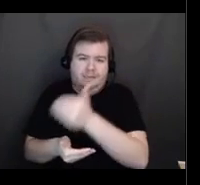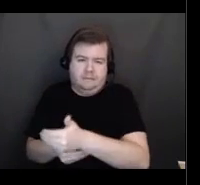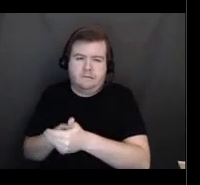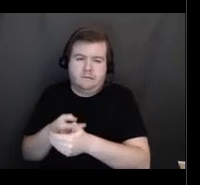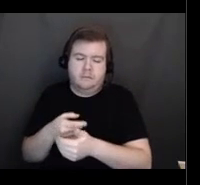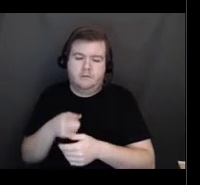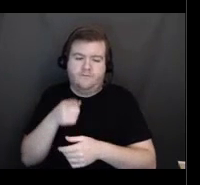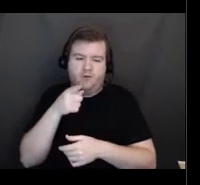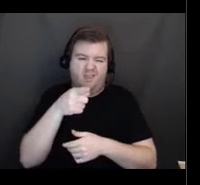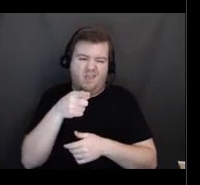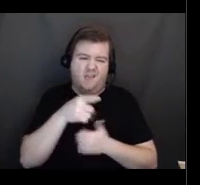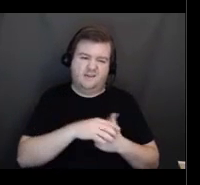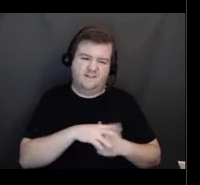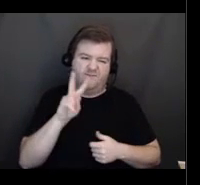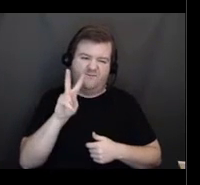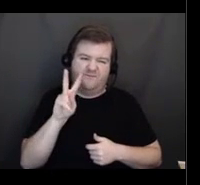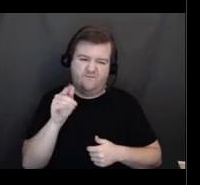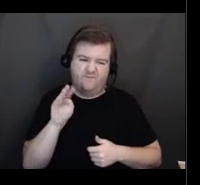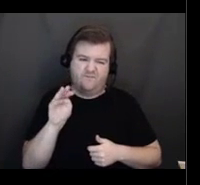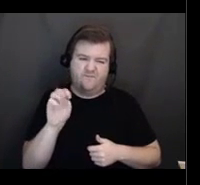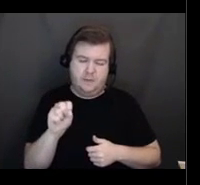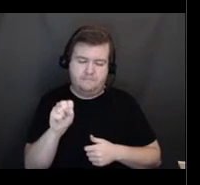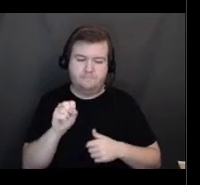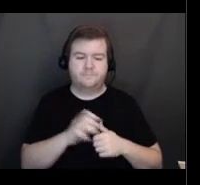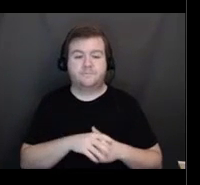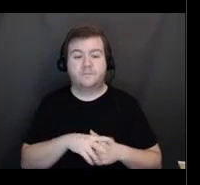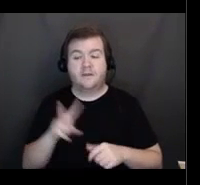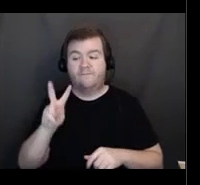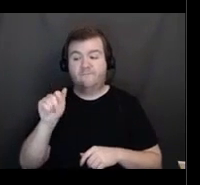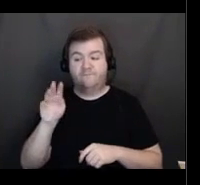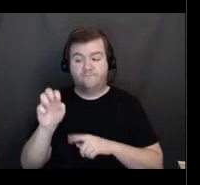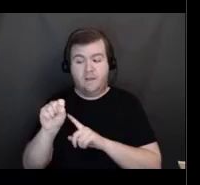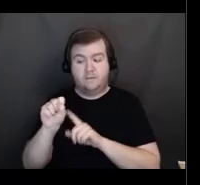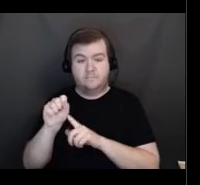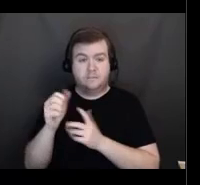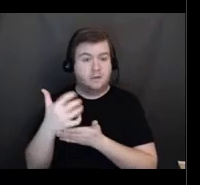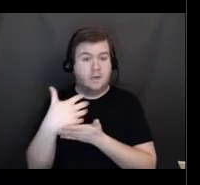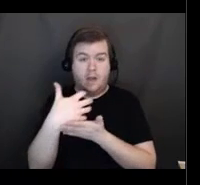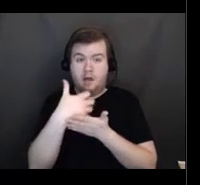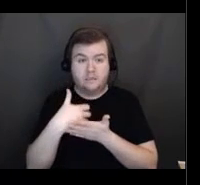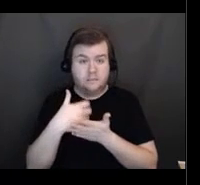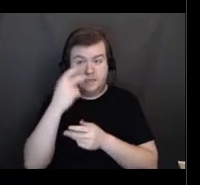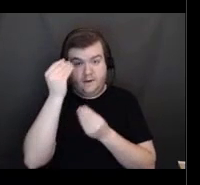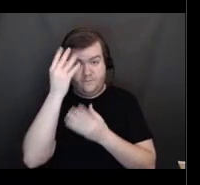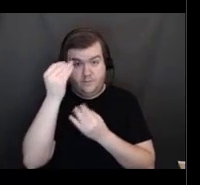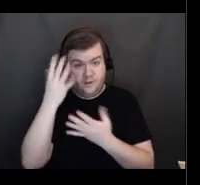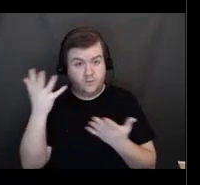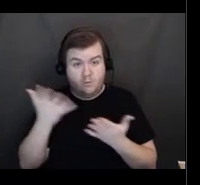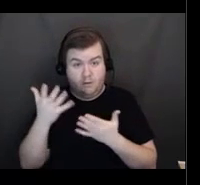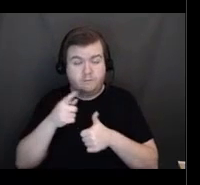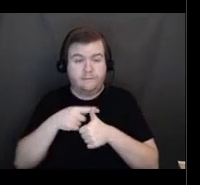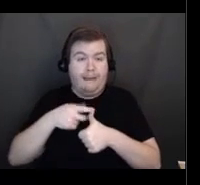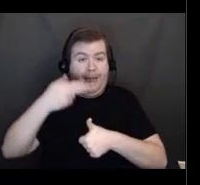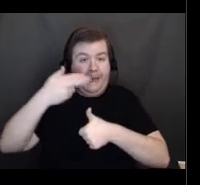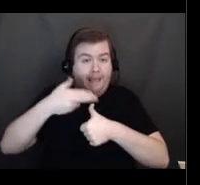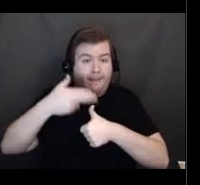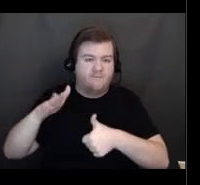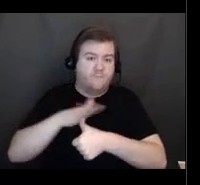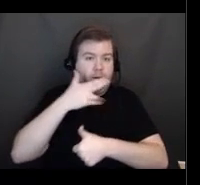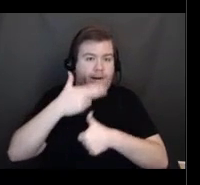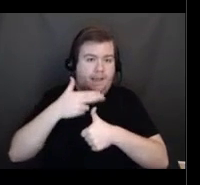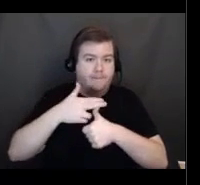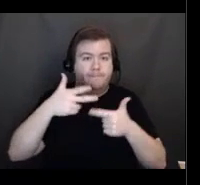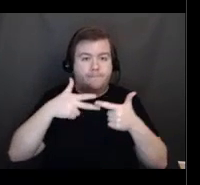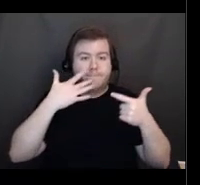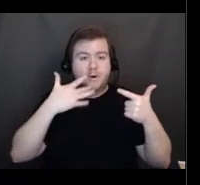The information that is collected in VAMS, they're going to collect your full name, the date of birth, the